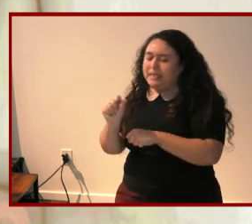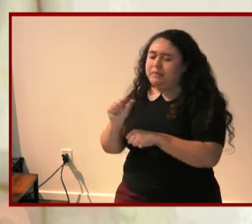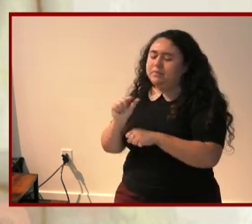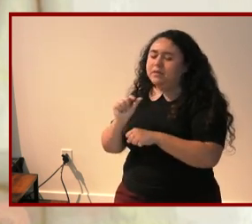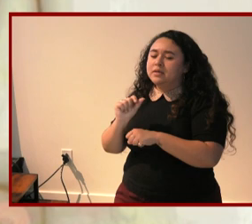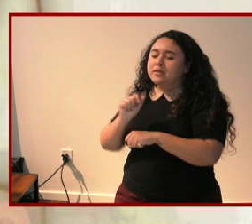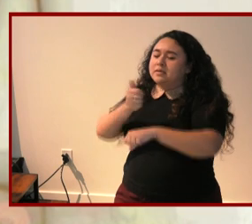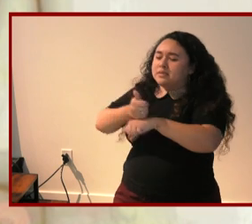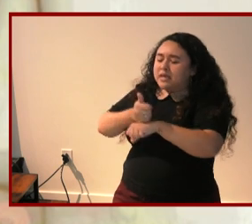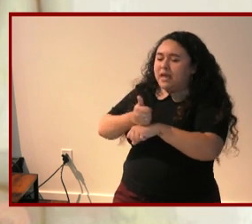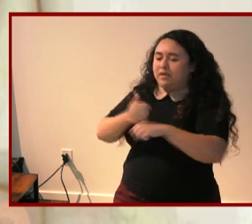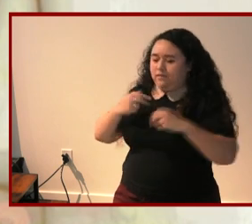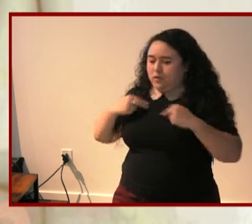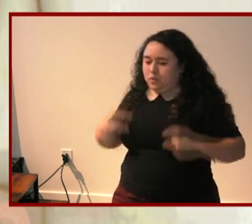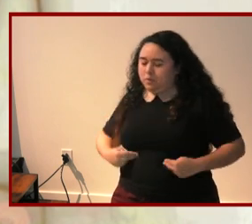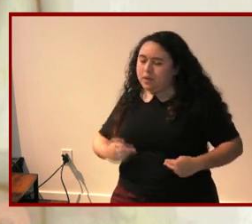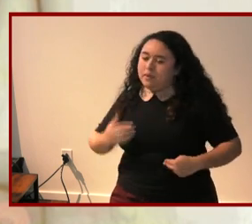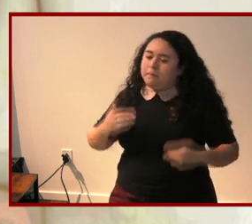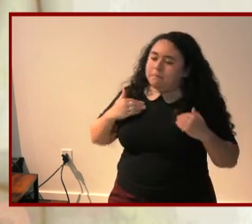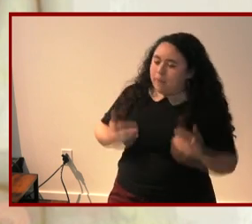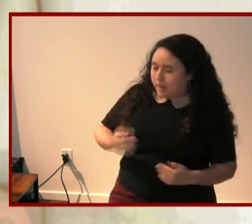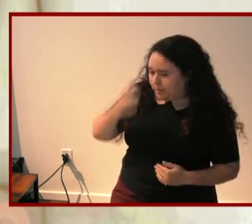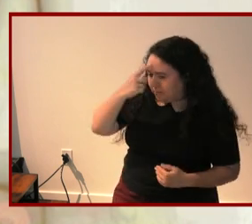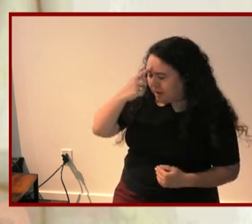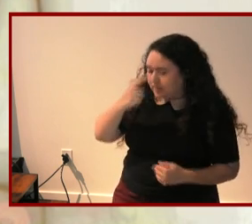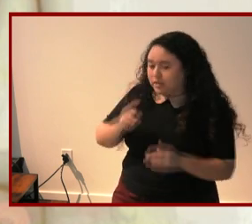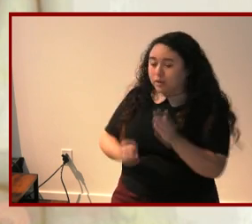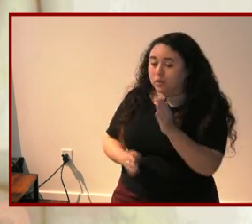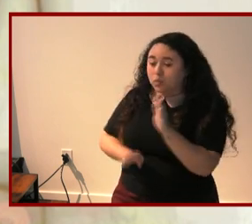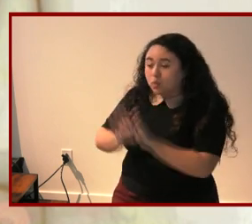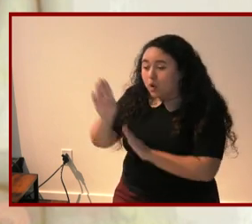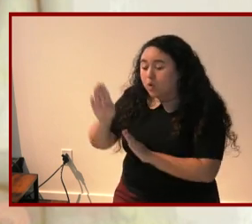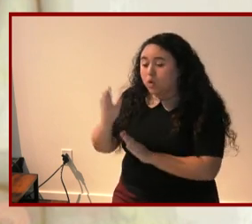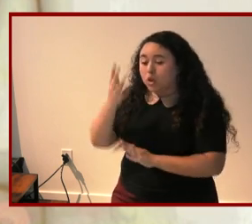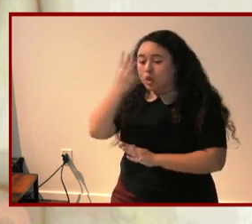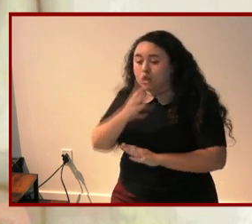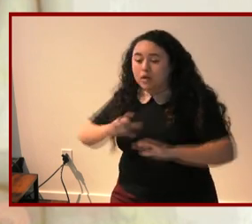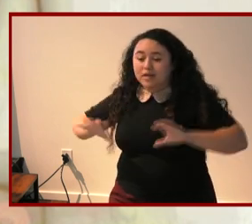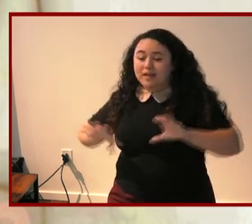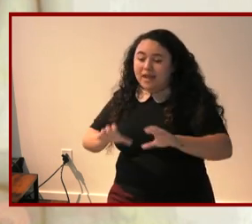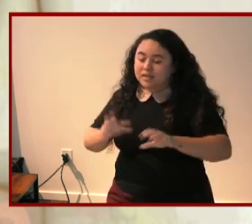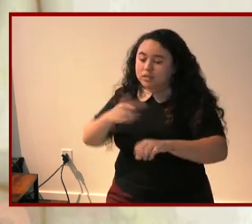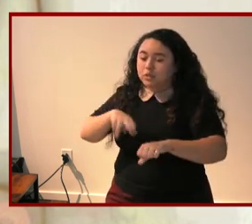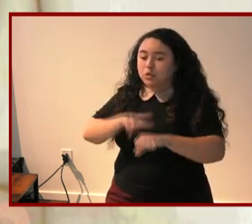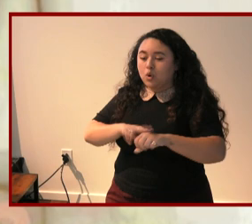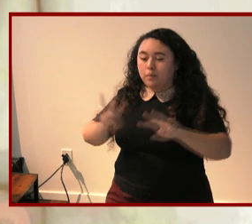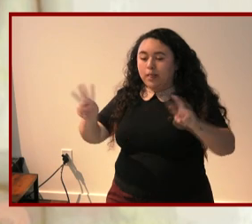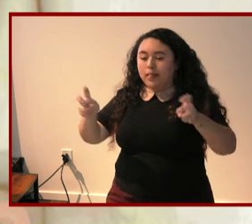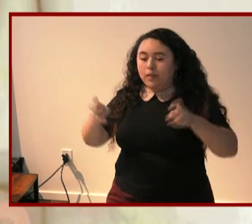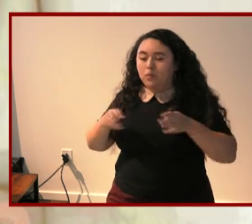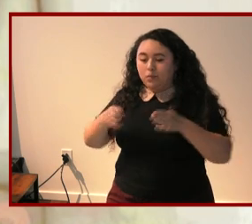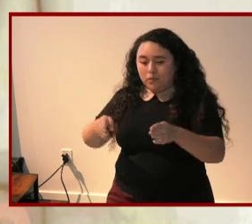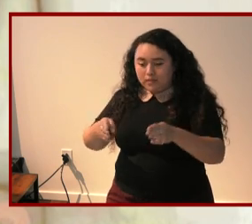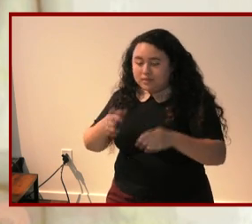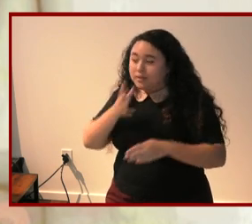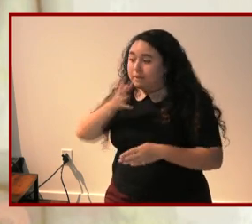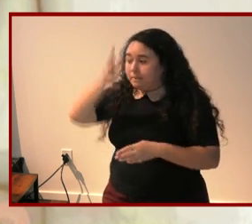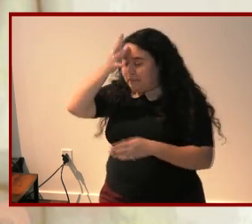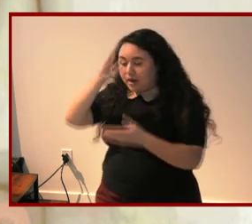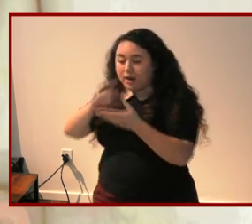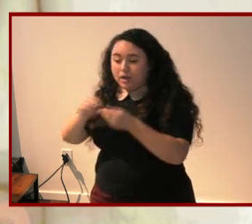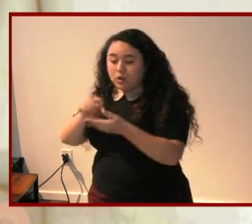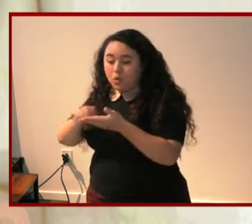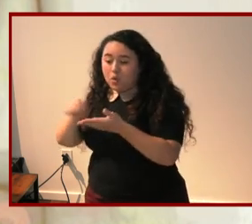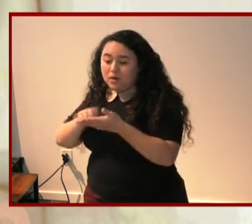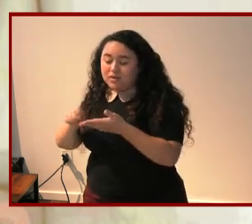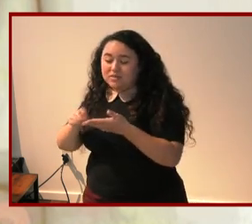minds that grow look act and work in so-called normal ways parent memoirs create narrative workarounds to